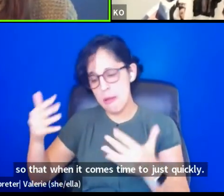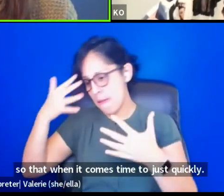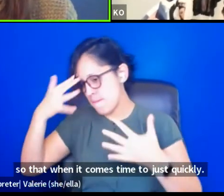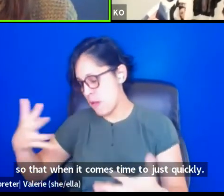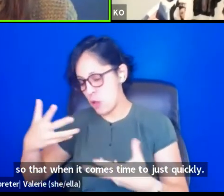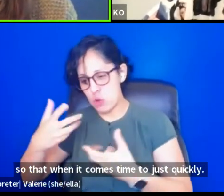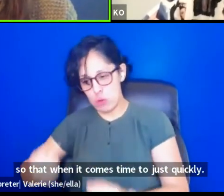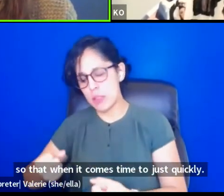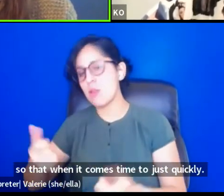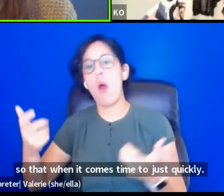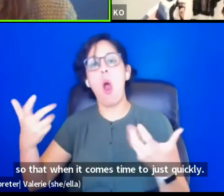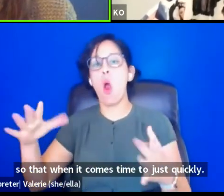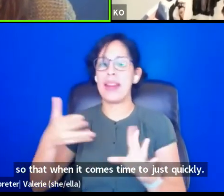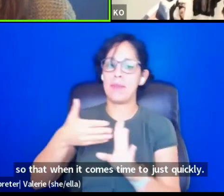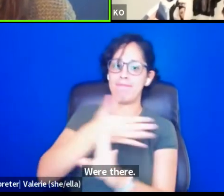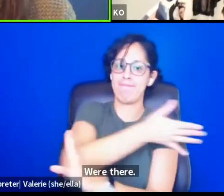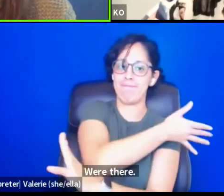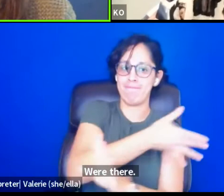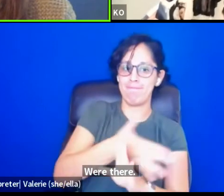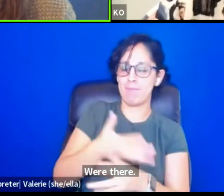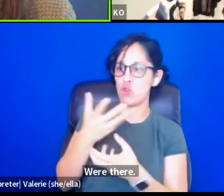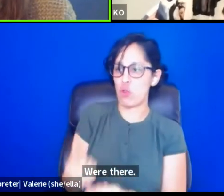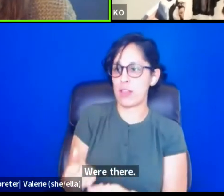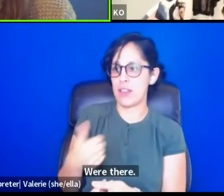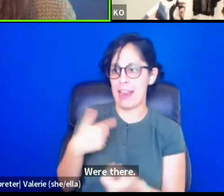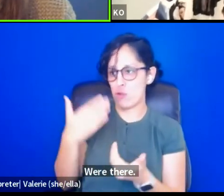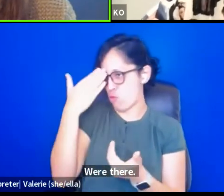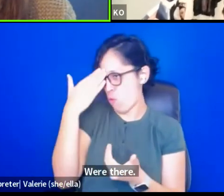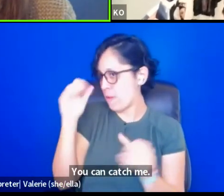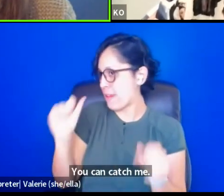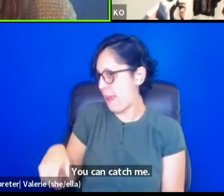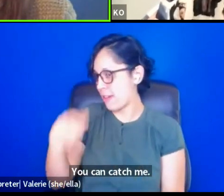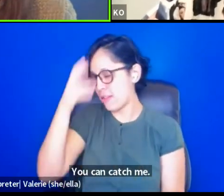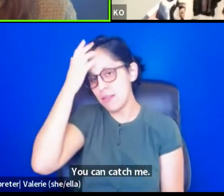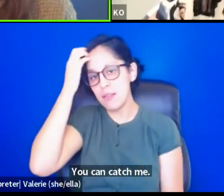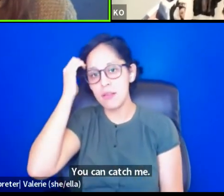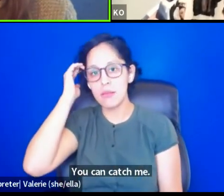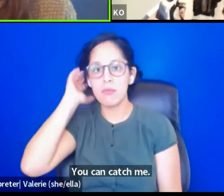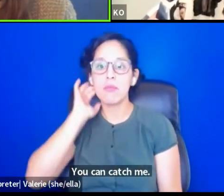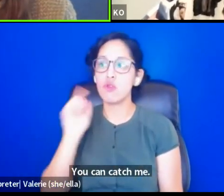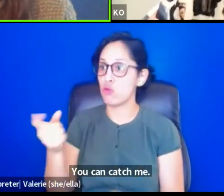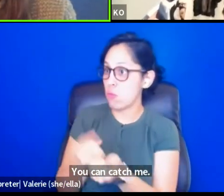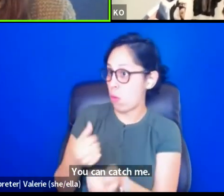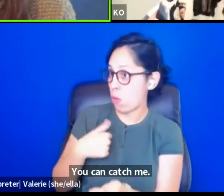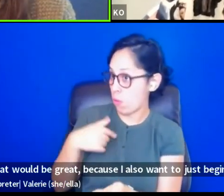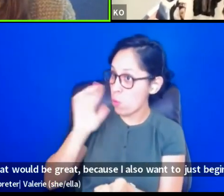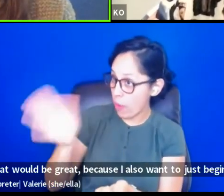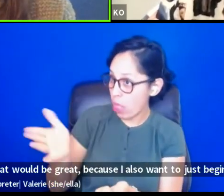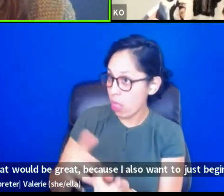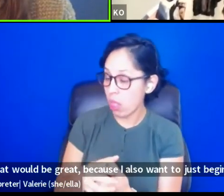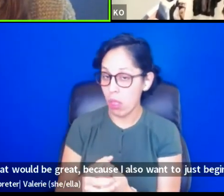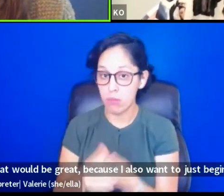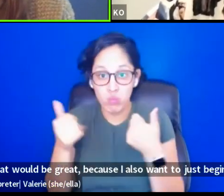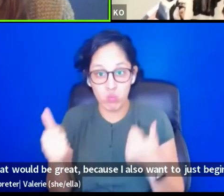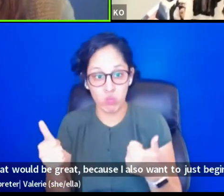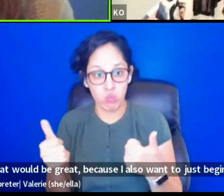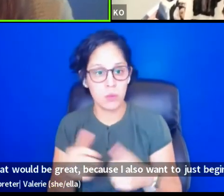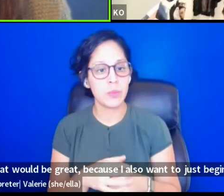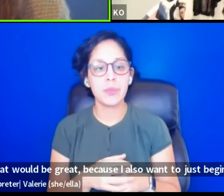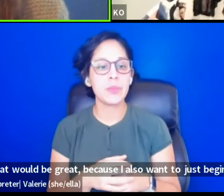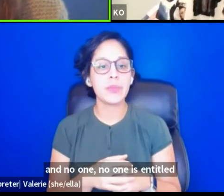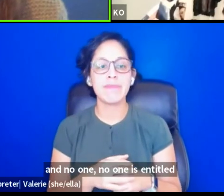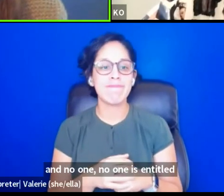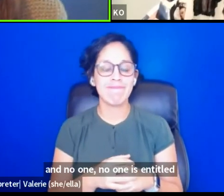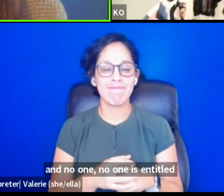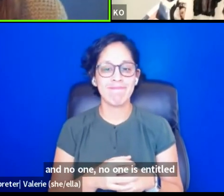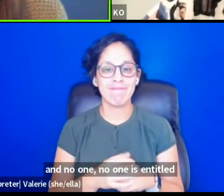and you can catch me. And that would be great. Cause I also want to just speak in space. No one, no one is entitled